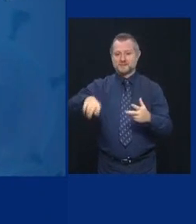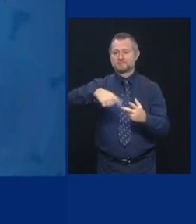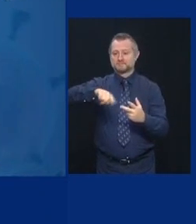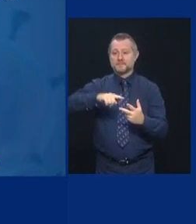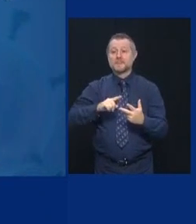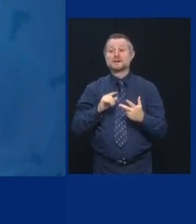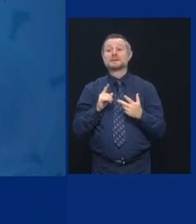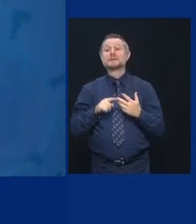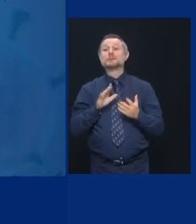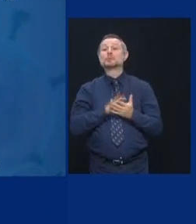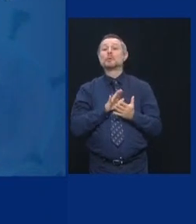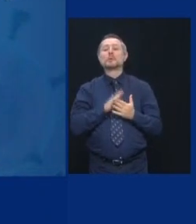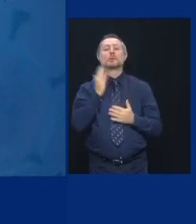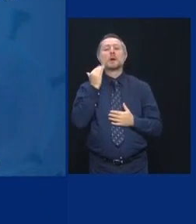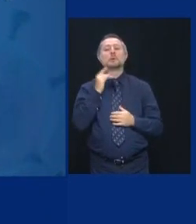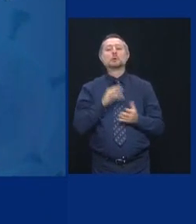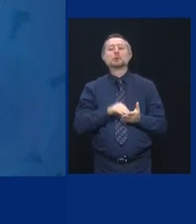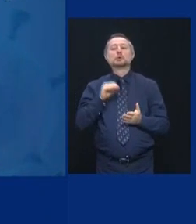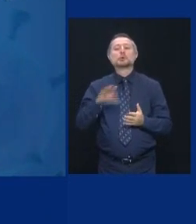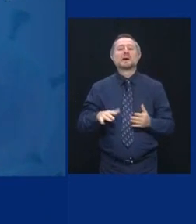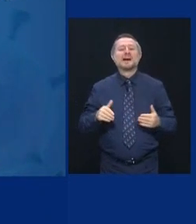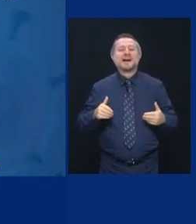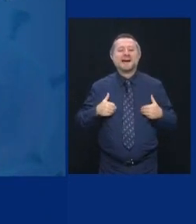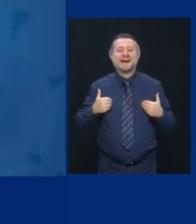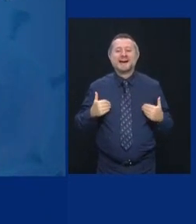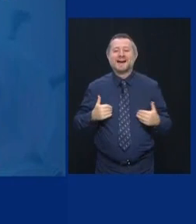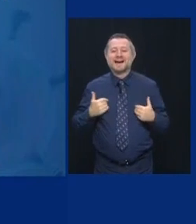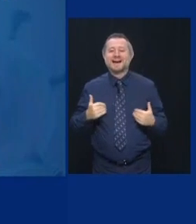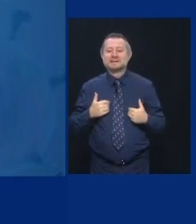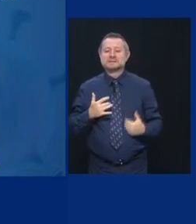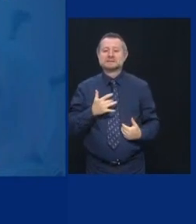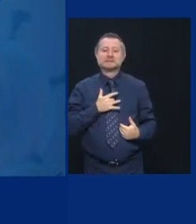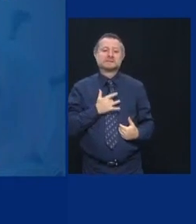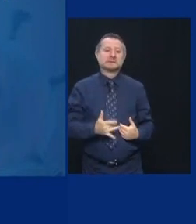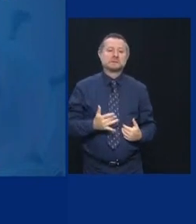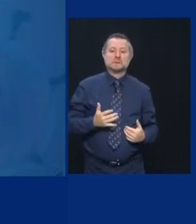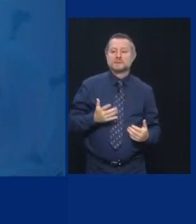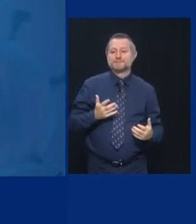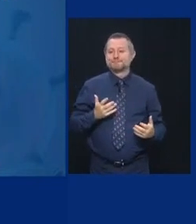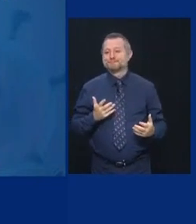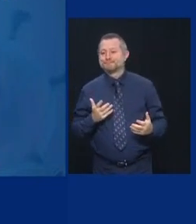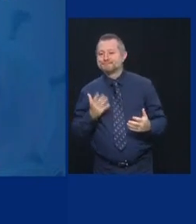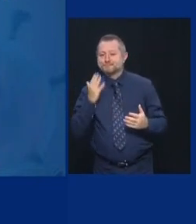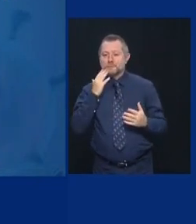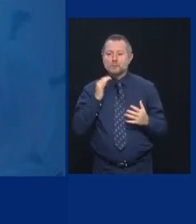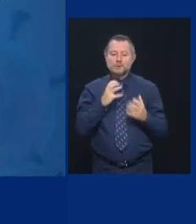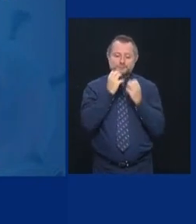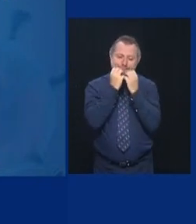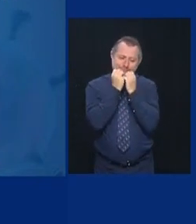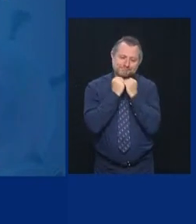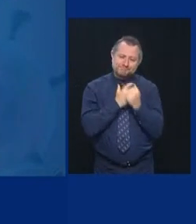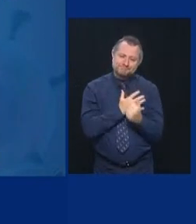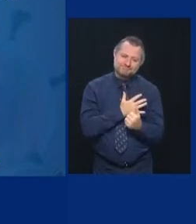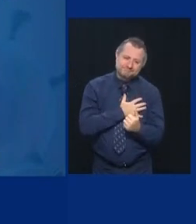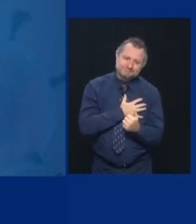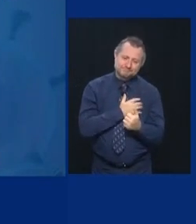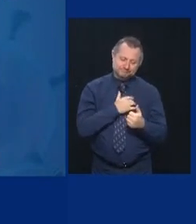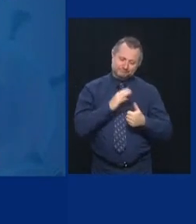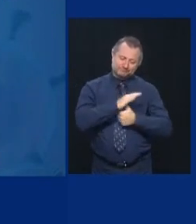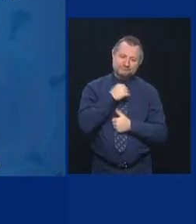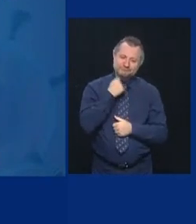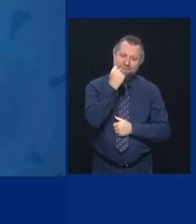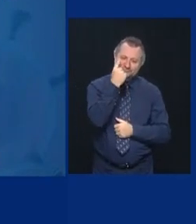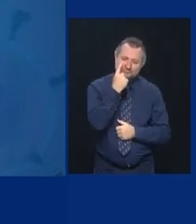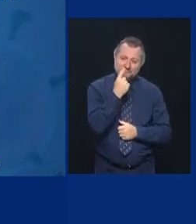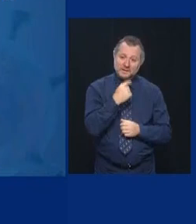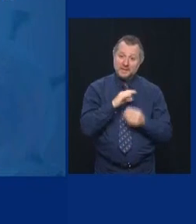and that's where our heart goes, our priority goes. But in terms of numbers,